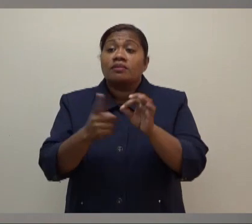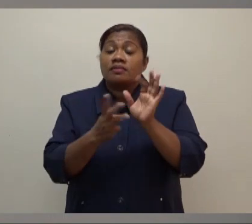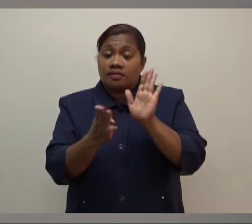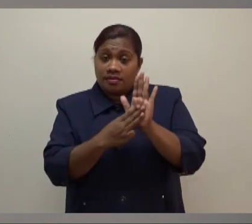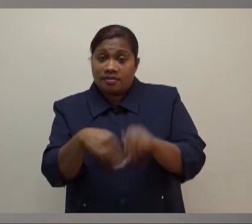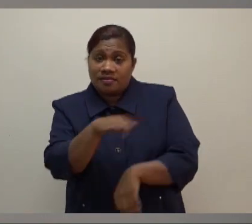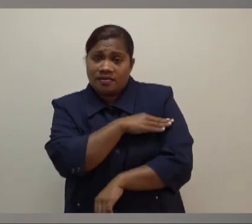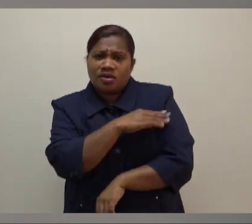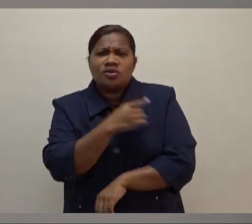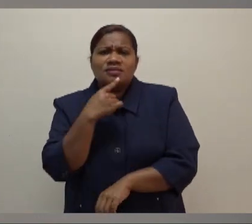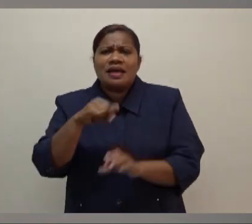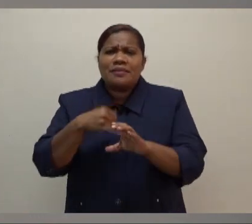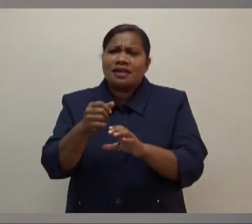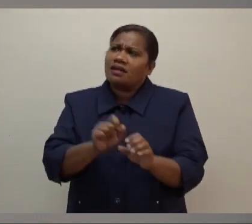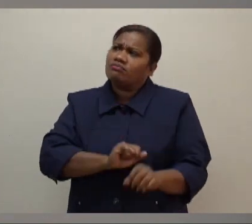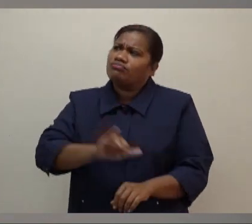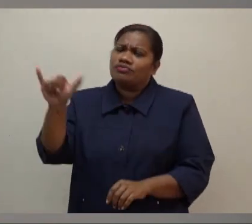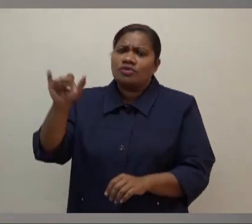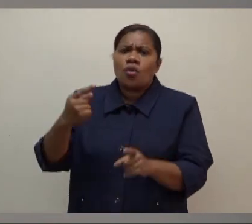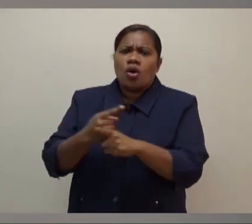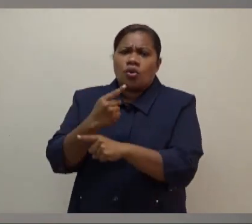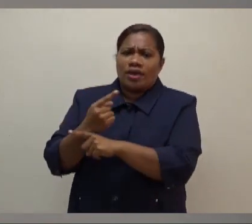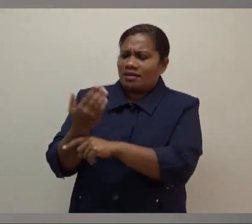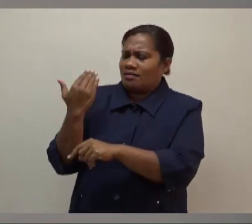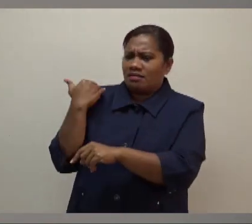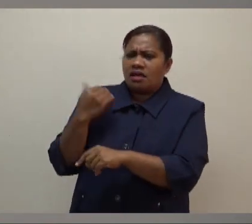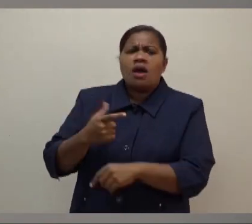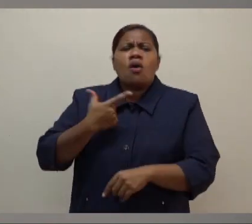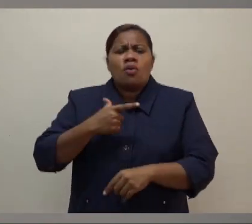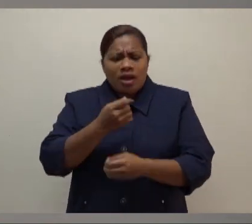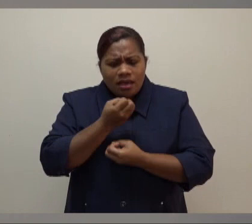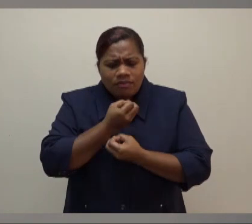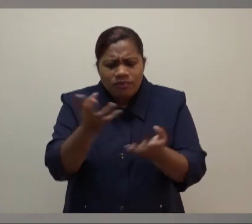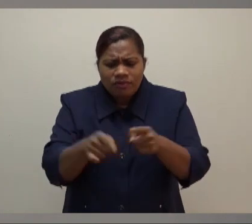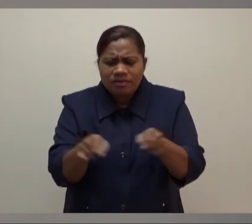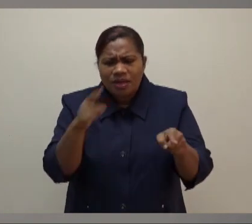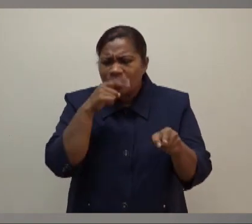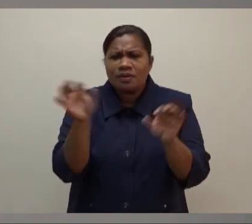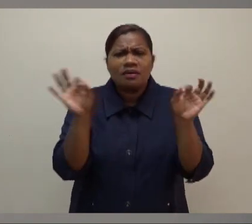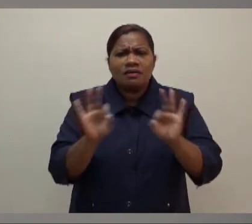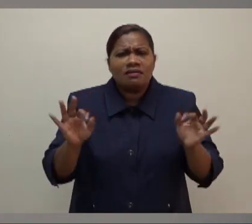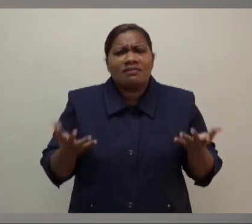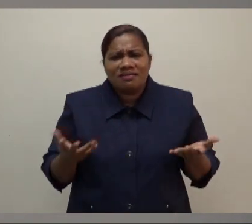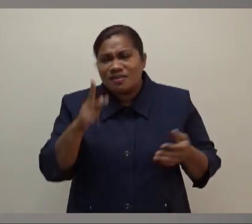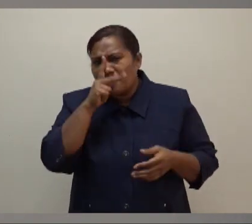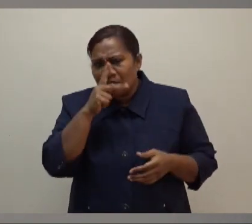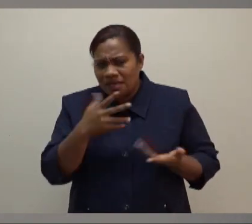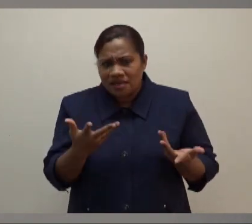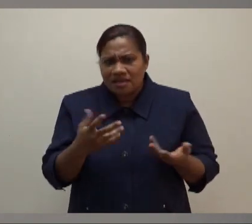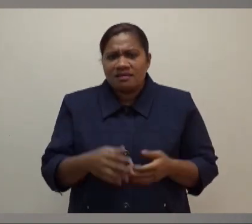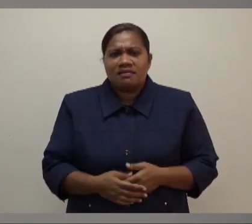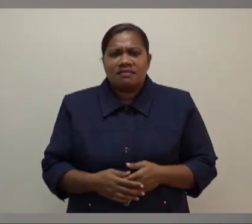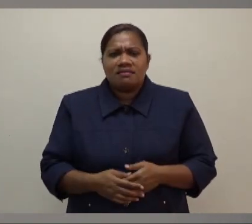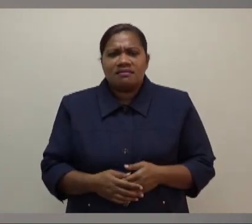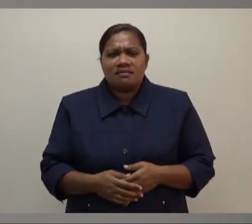a week ago. Why wasn't the public informed then? You were aware of questions and allegations, speculation. Why